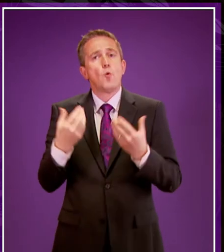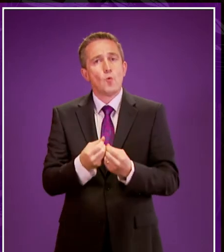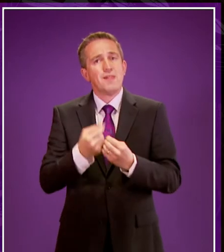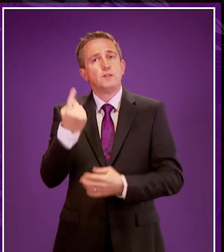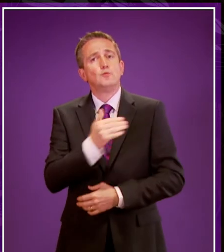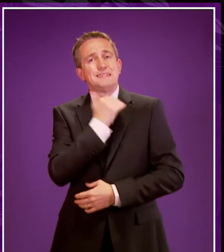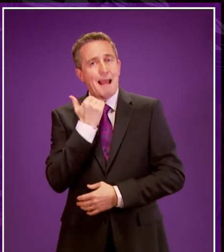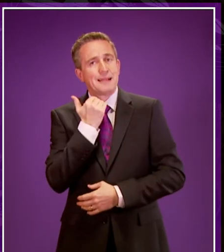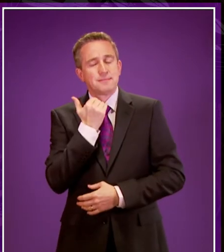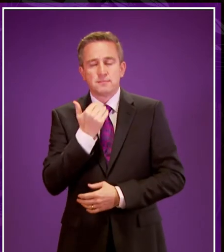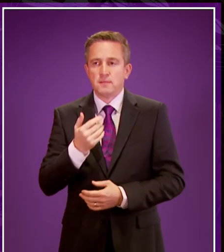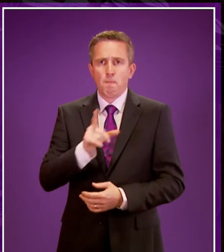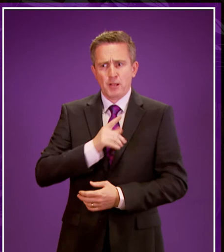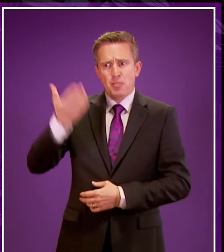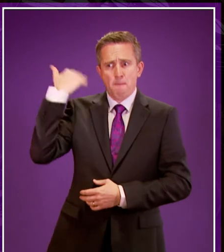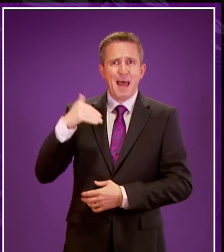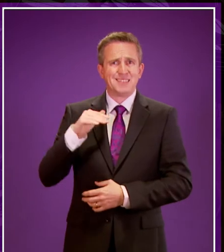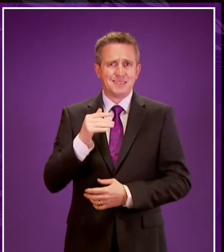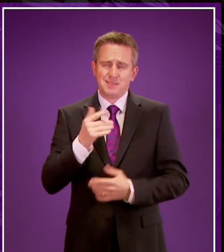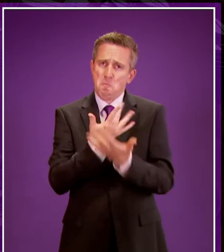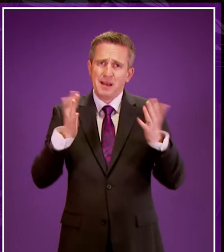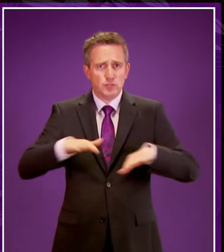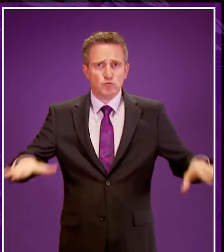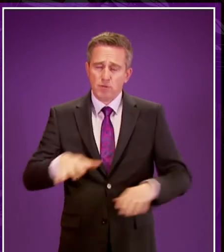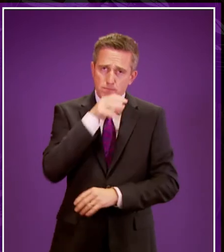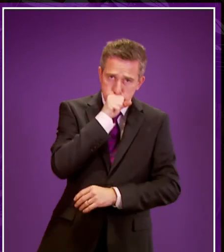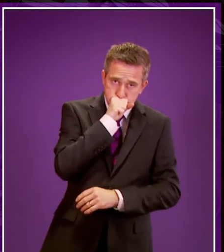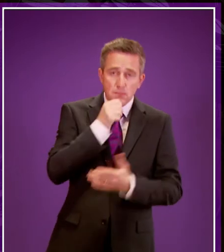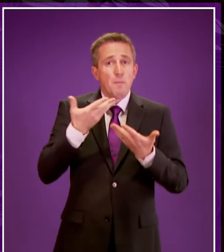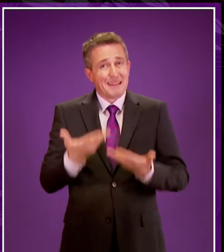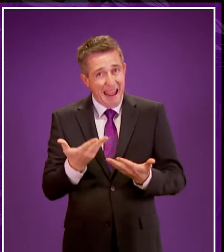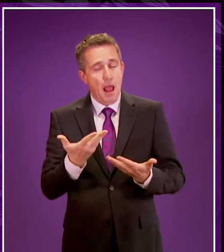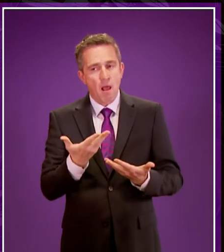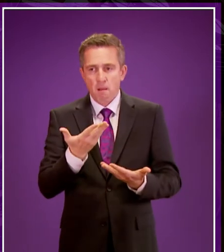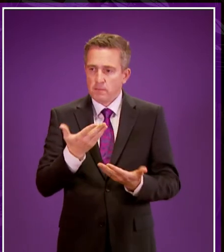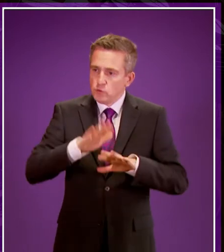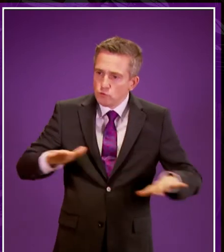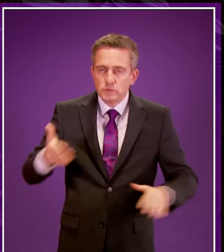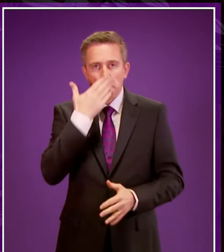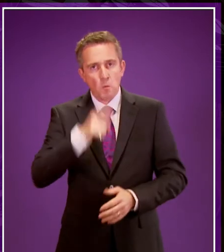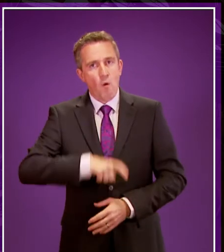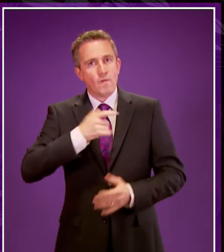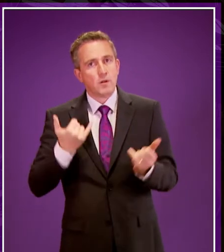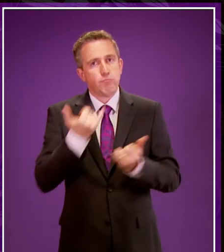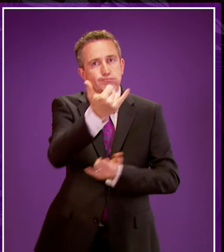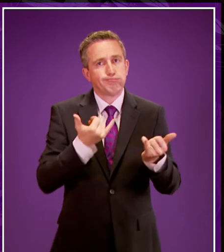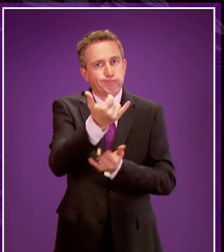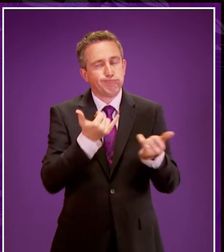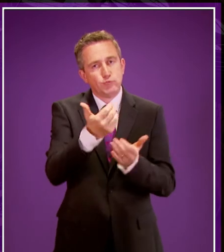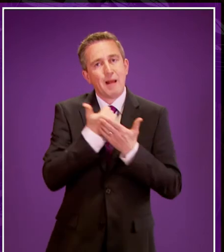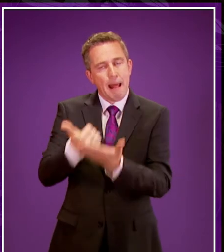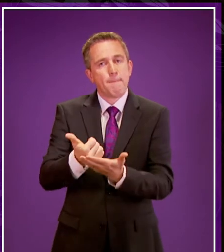discrimination long associated with mental health is decreasing and provides more opportunity to deliver the support required.